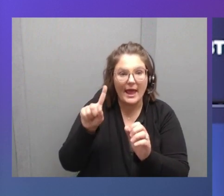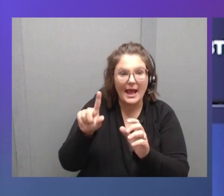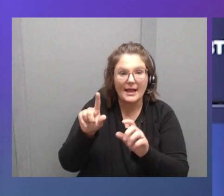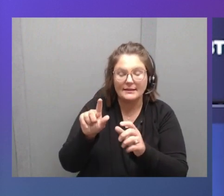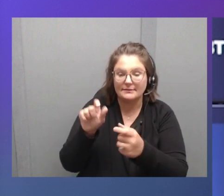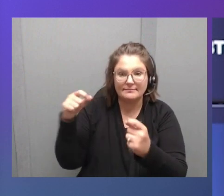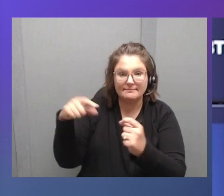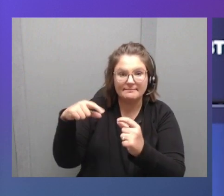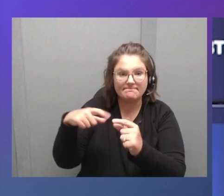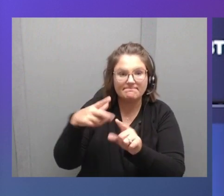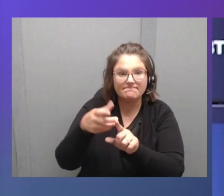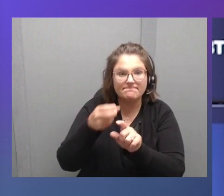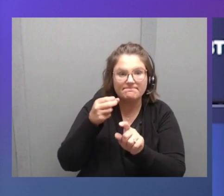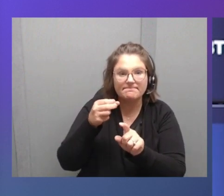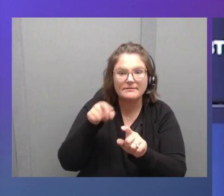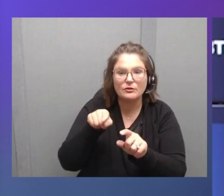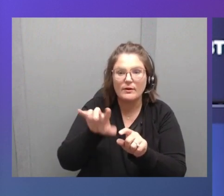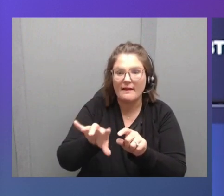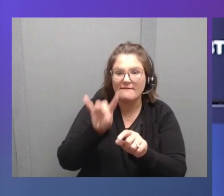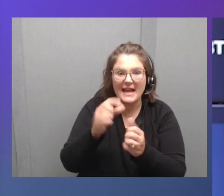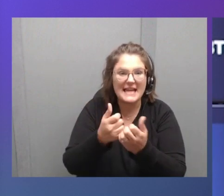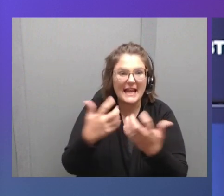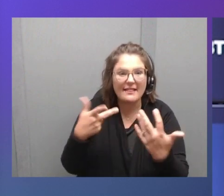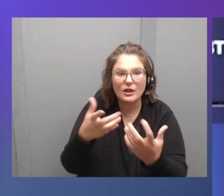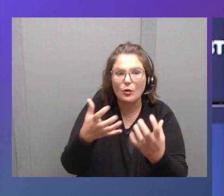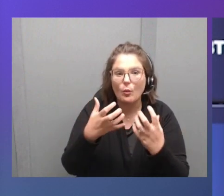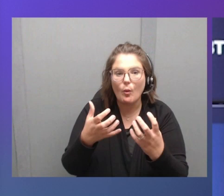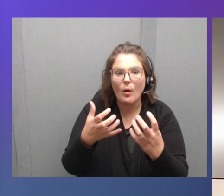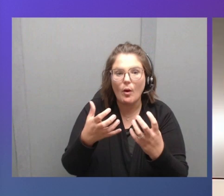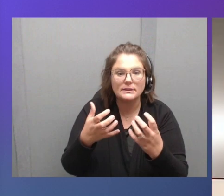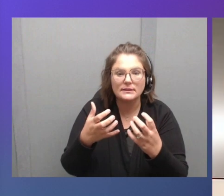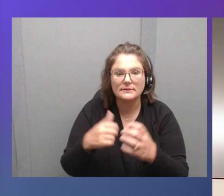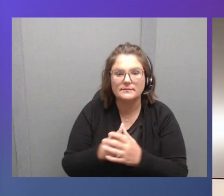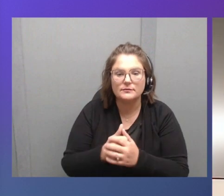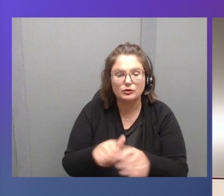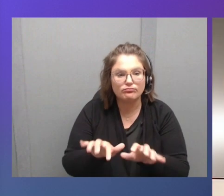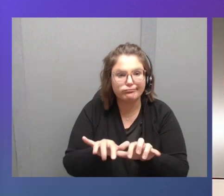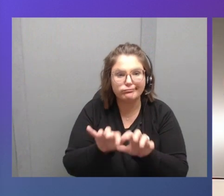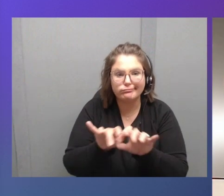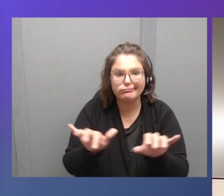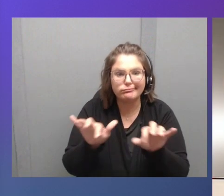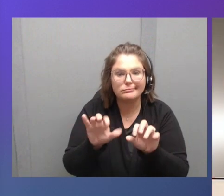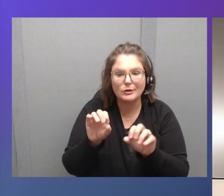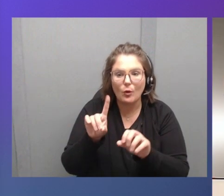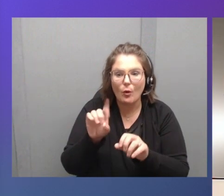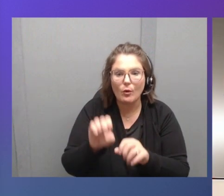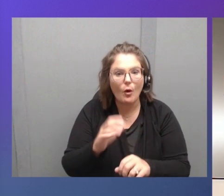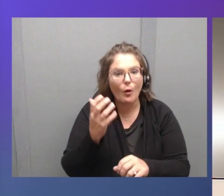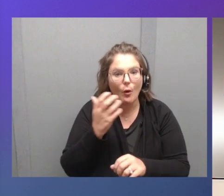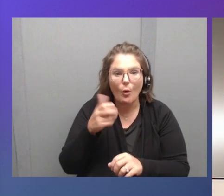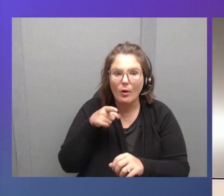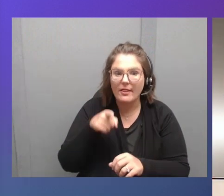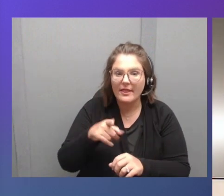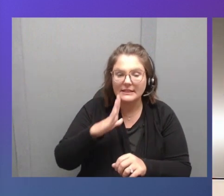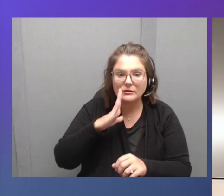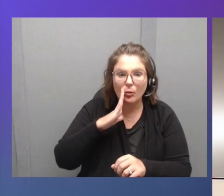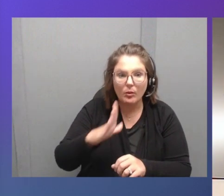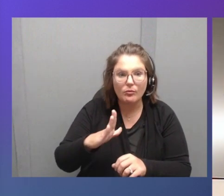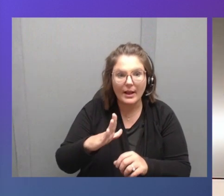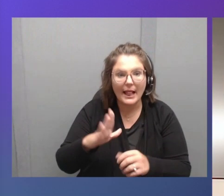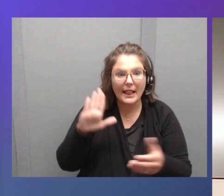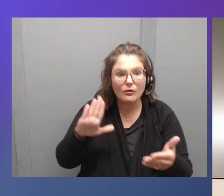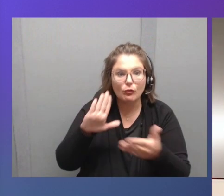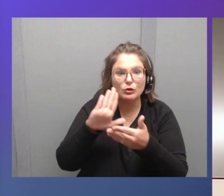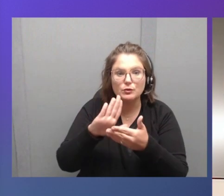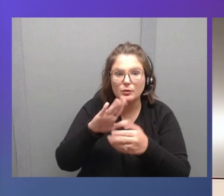You can go and detect anything that you want. Your leverage basically SageMaker. So this is going to significantly reduce the